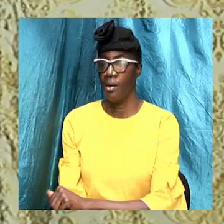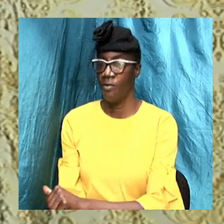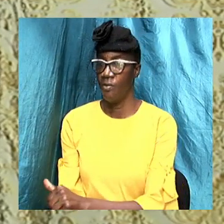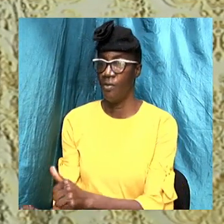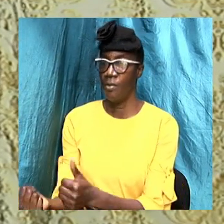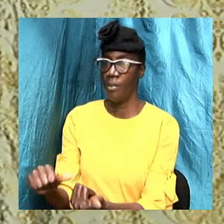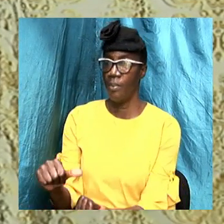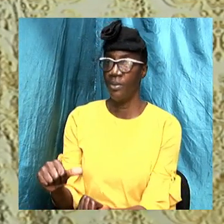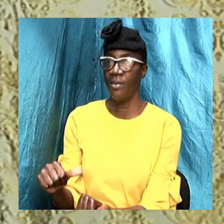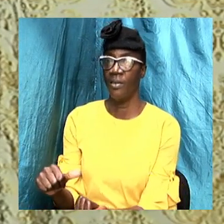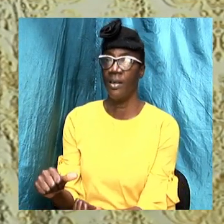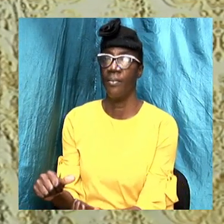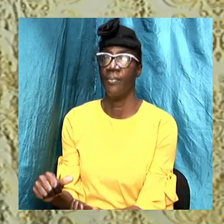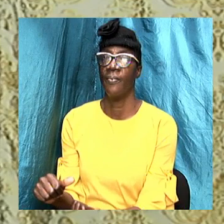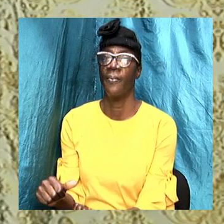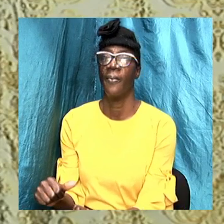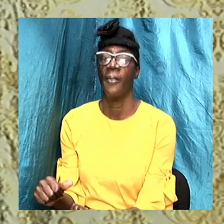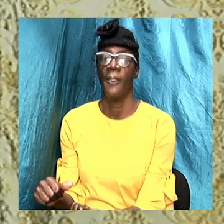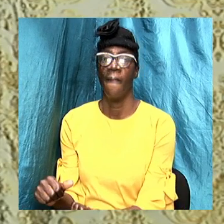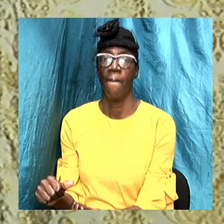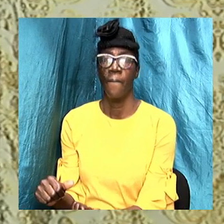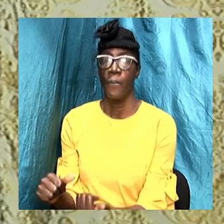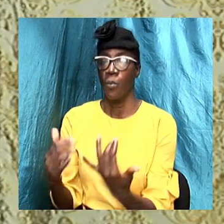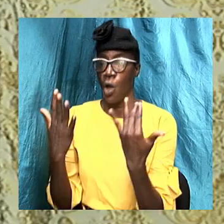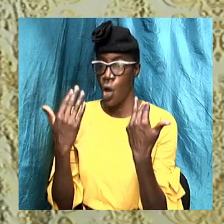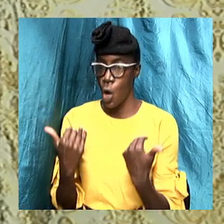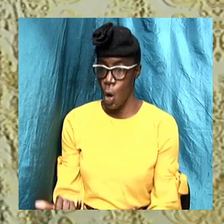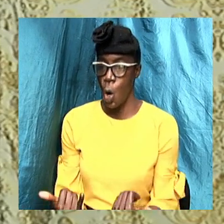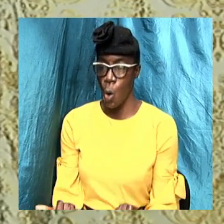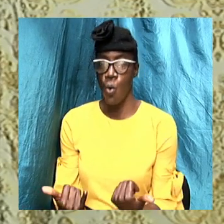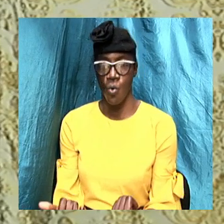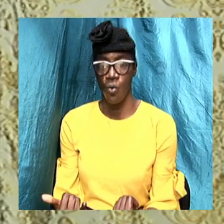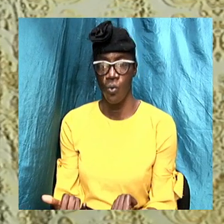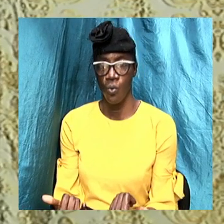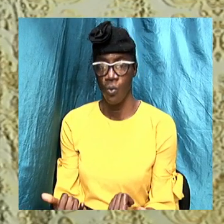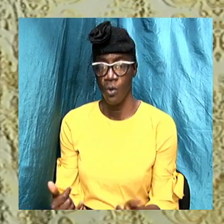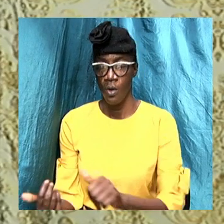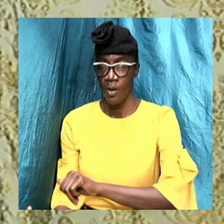The mode of water baptism is how baptism is carried out